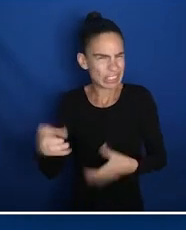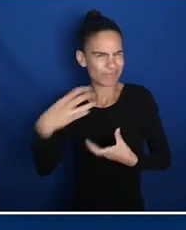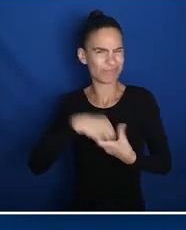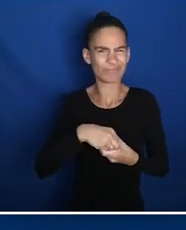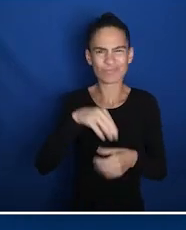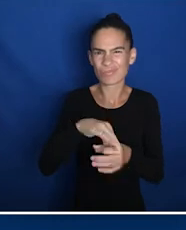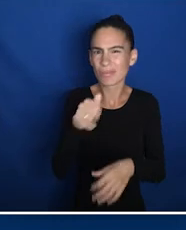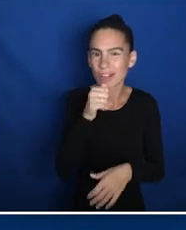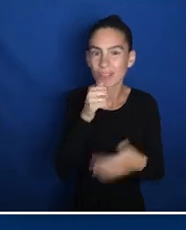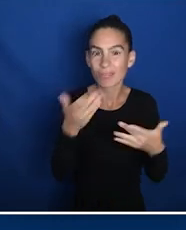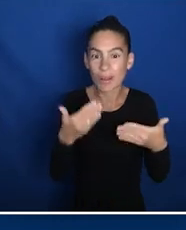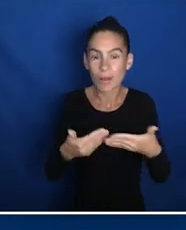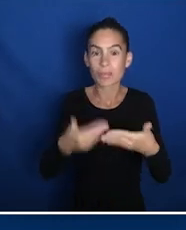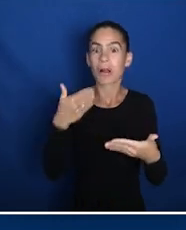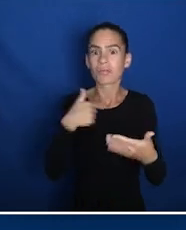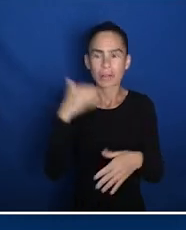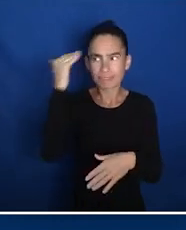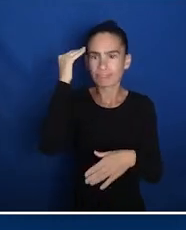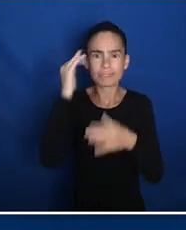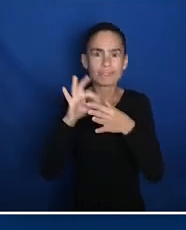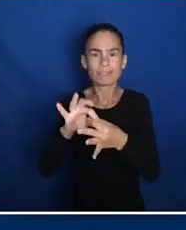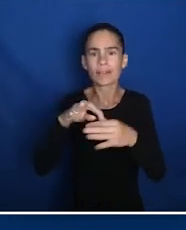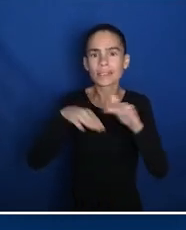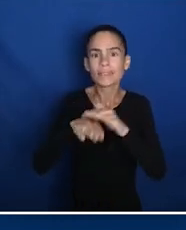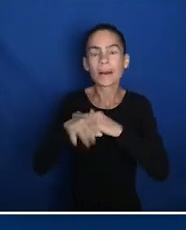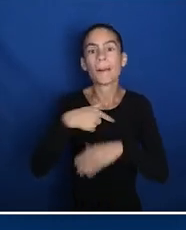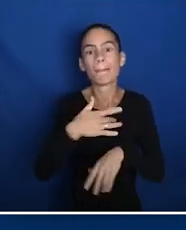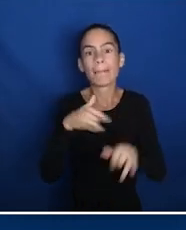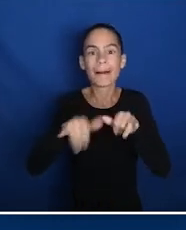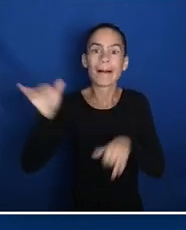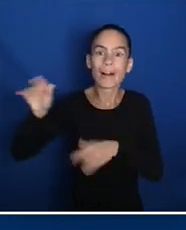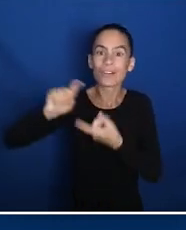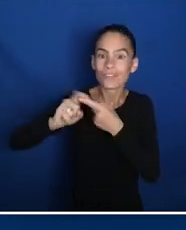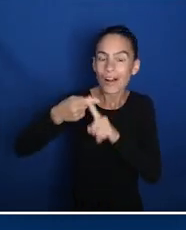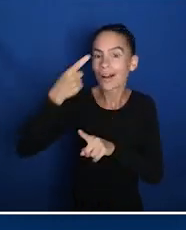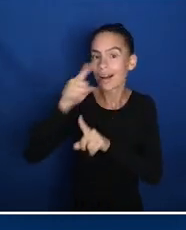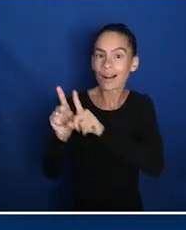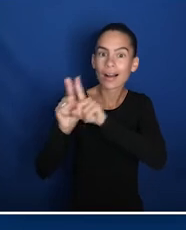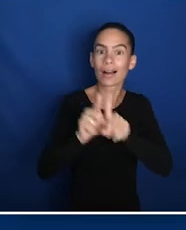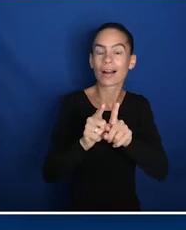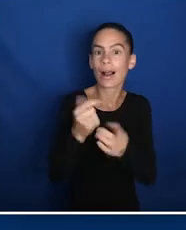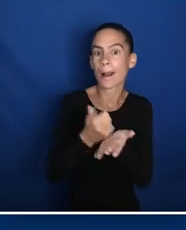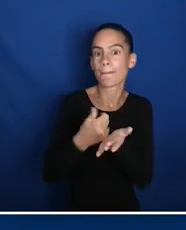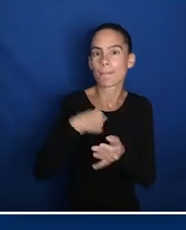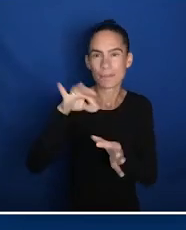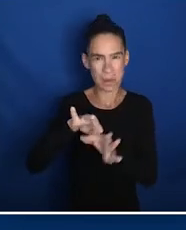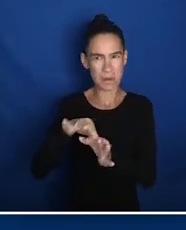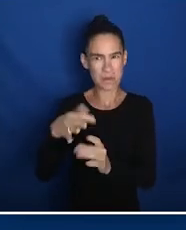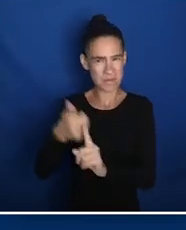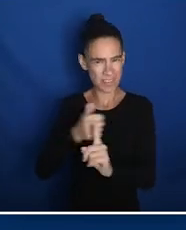about the accessible voting machine, I would have friends try to assist me with the voting and it didn't seem